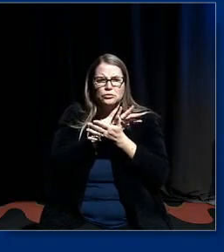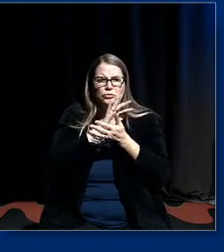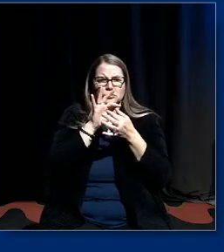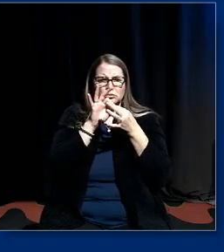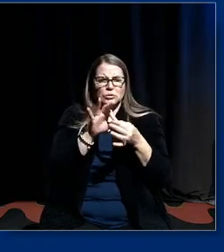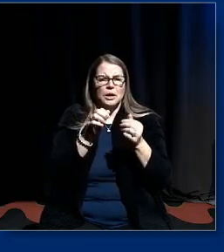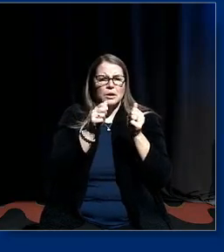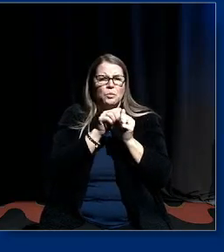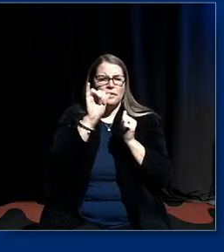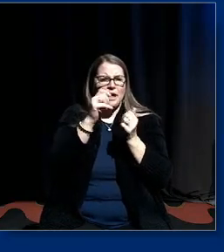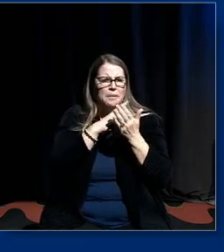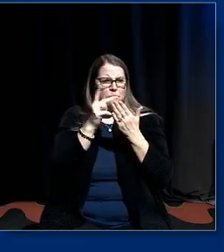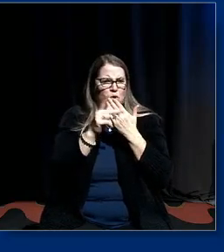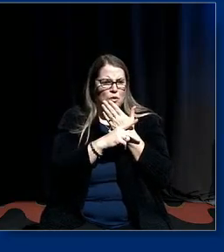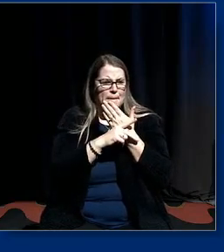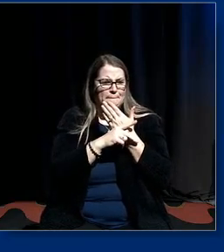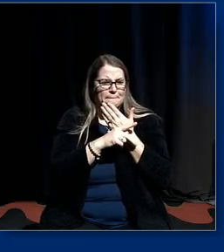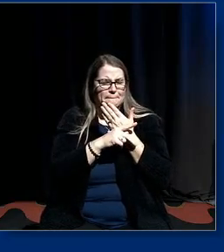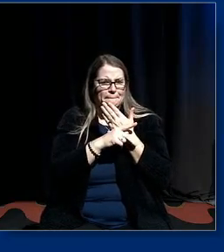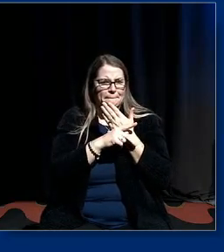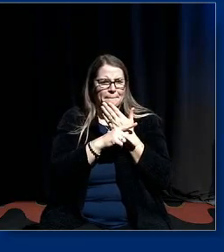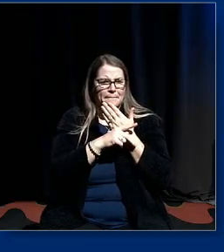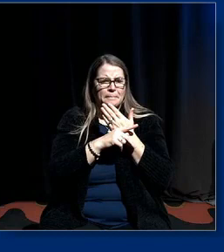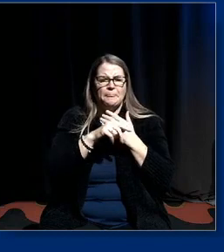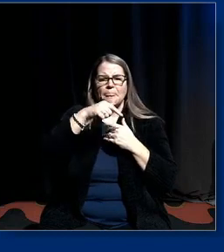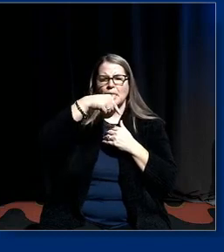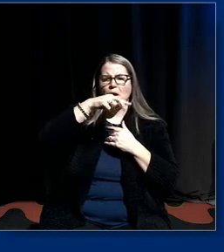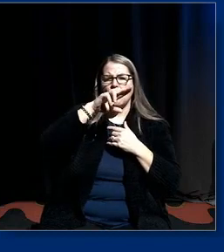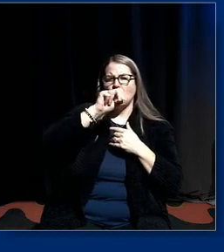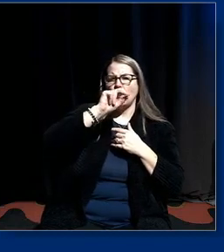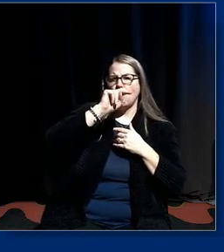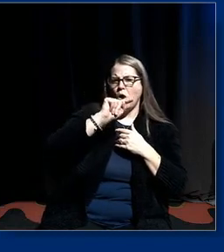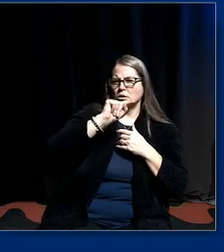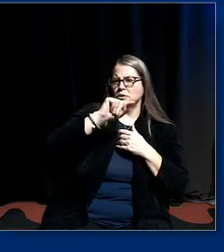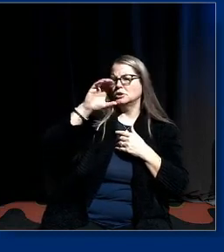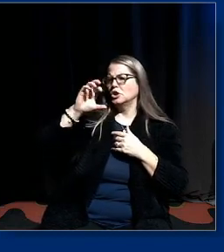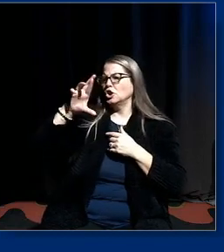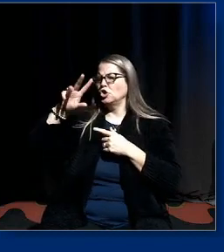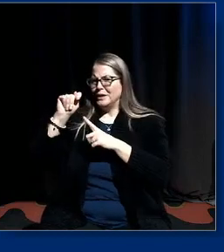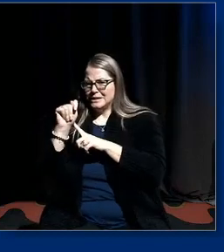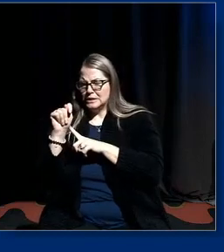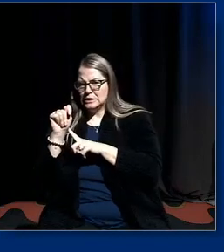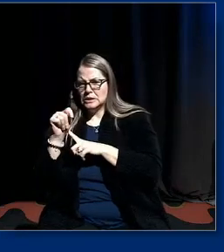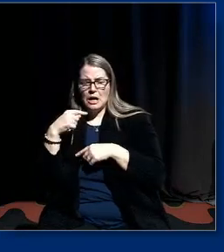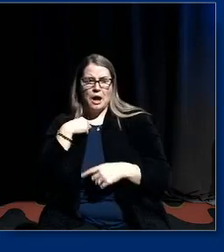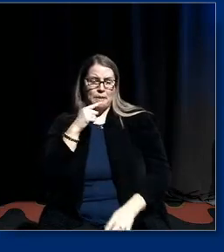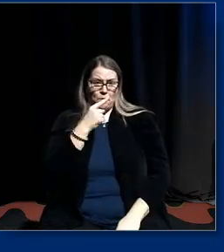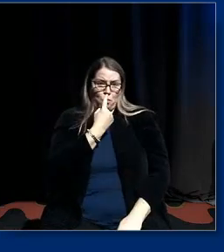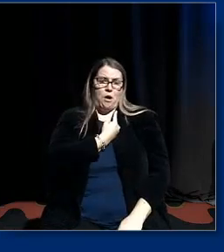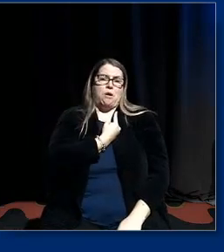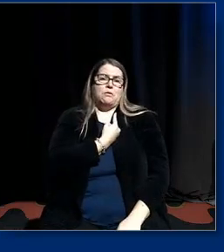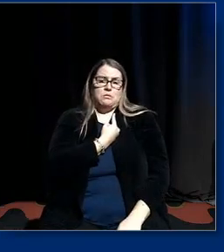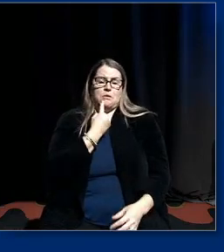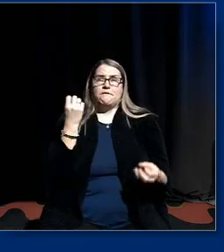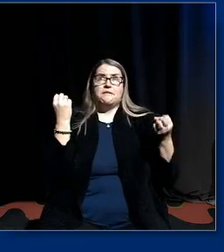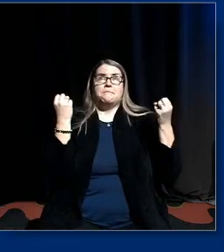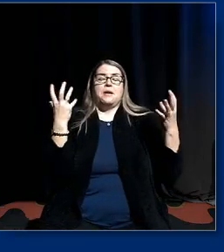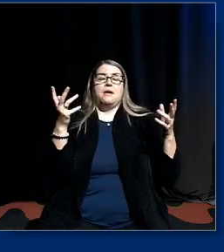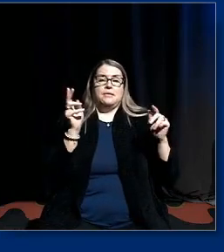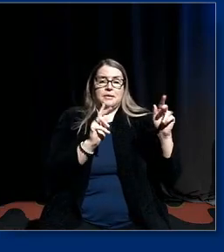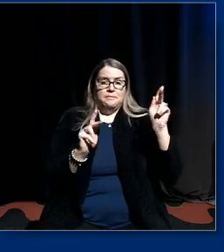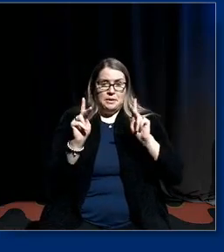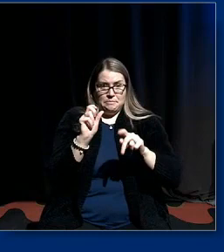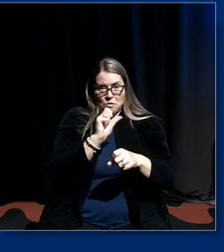the the the program around quant crit um and i'm only one of lots of people um uh